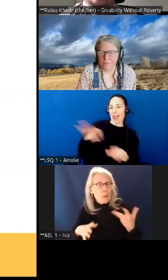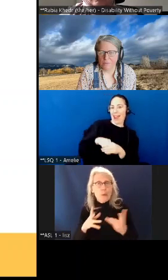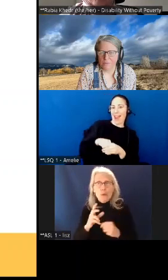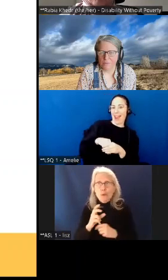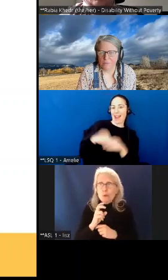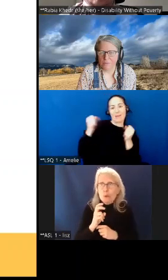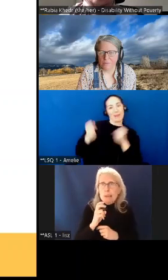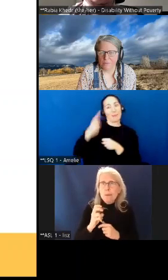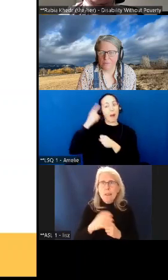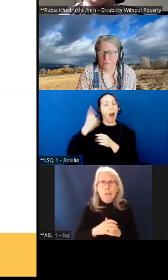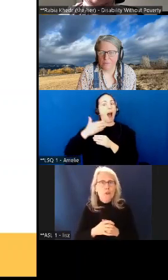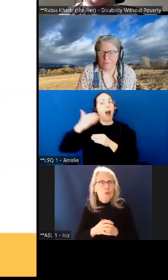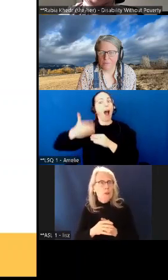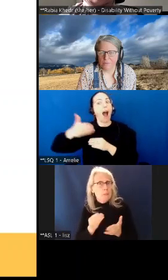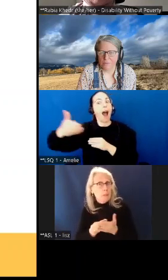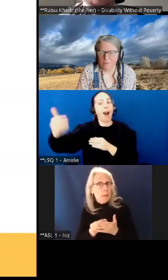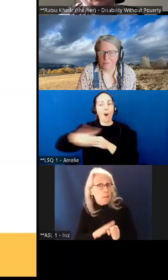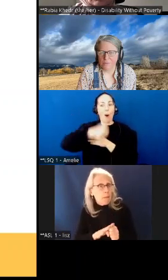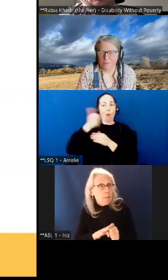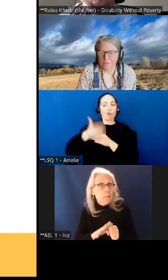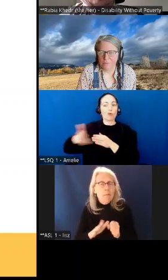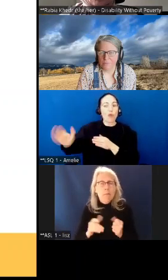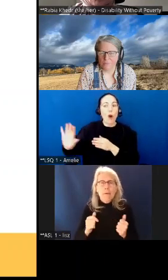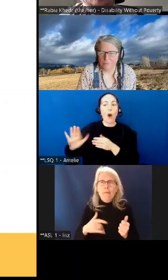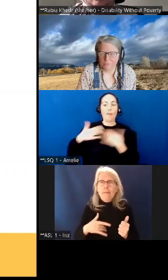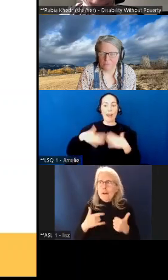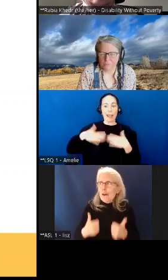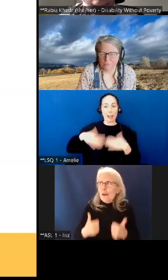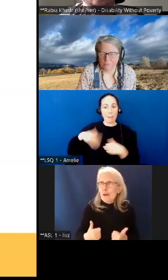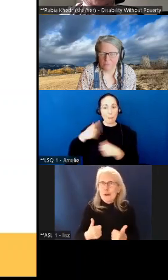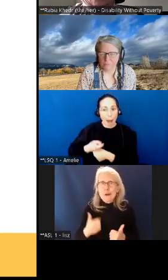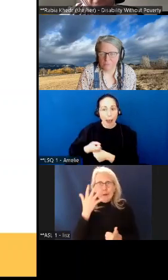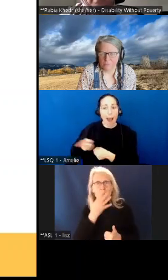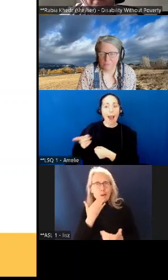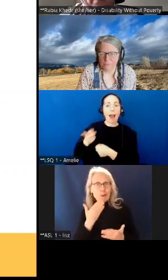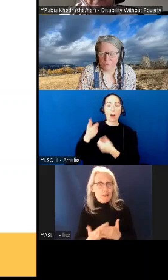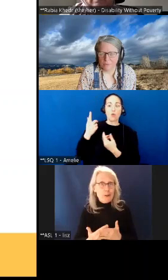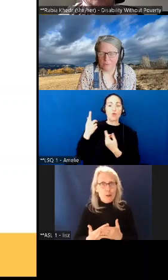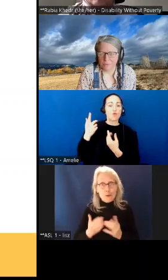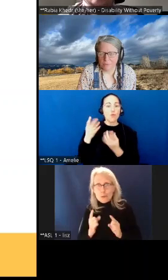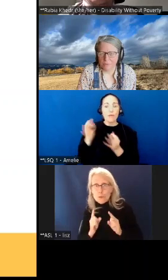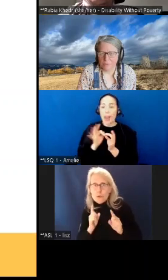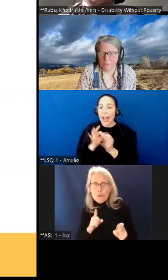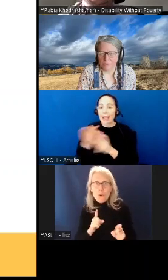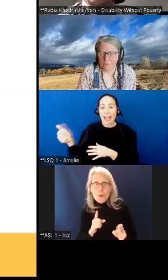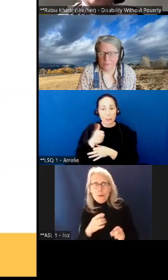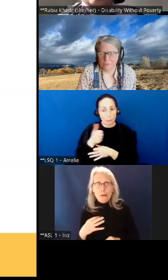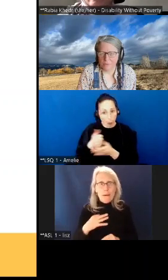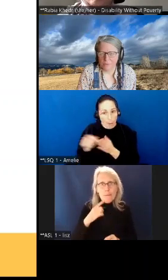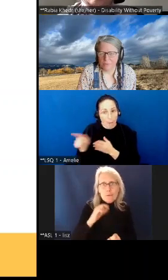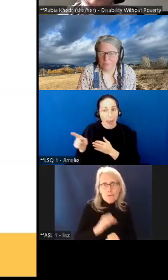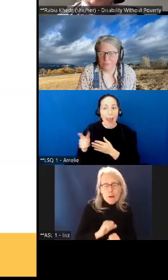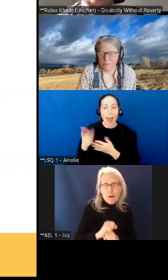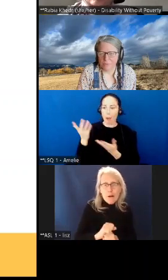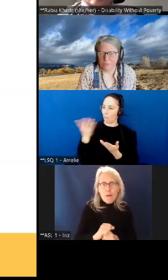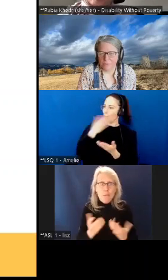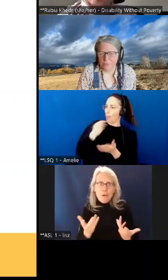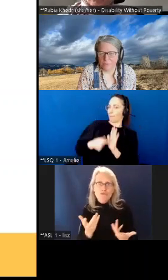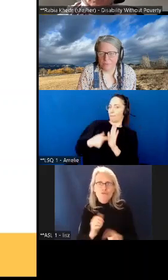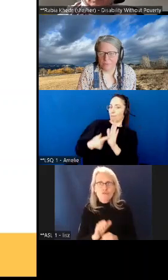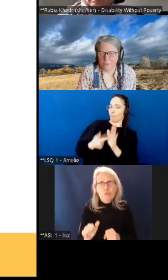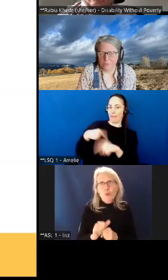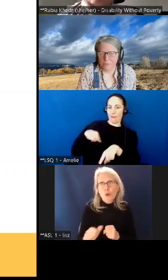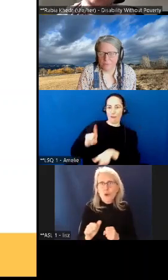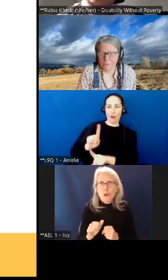transportation feeling good looking good to go and get a job maybe and work some of the hours that you're